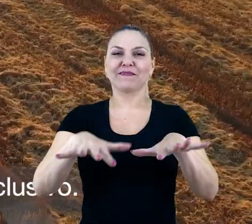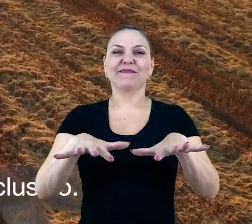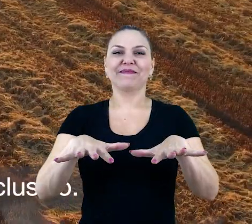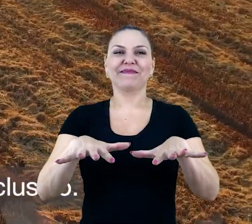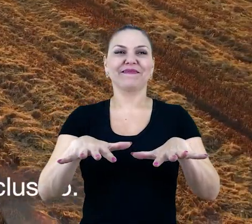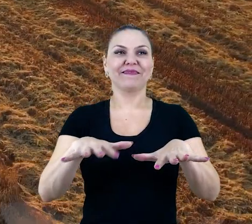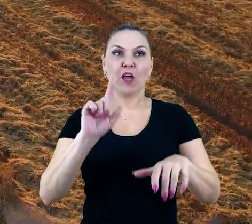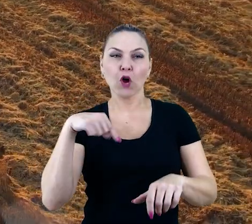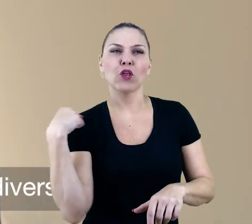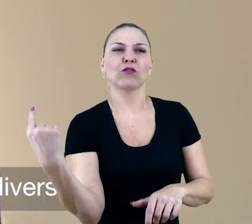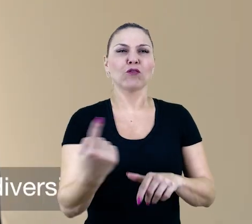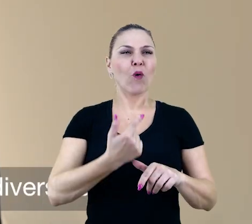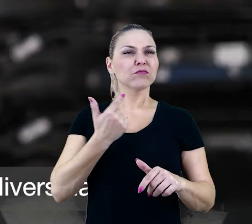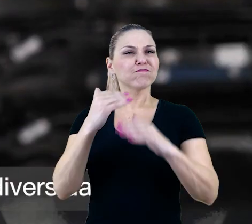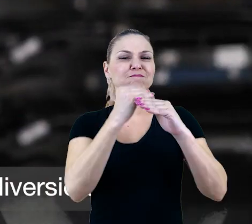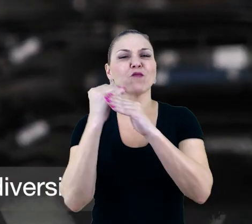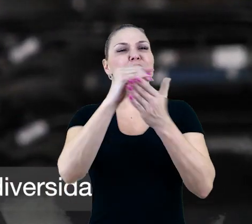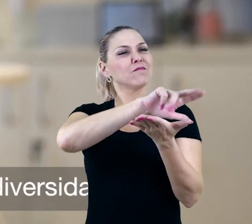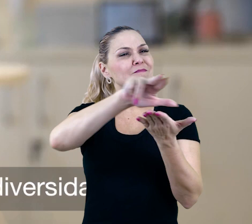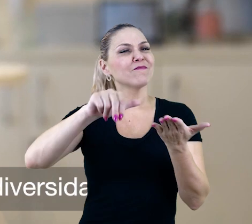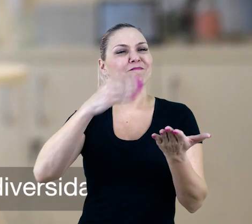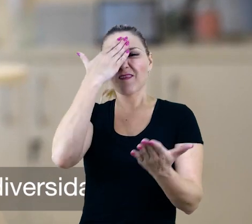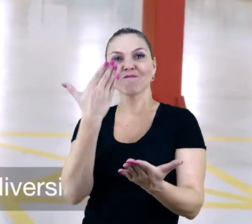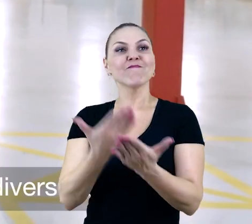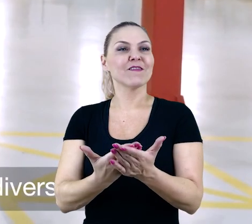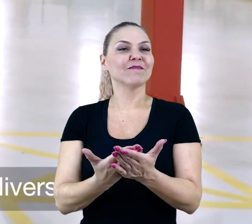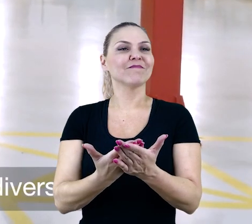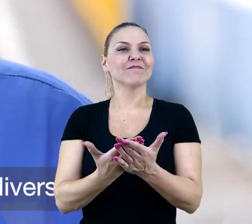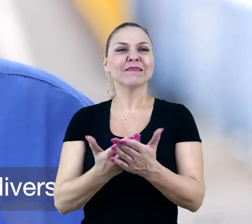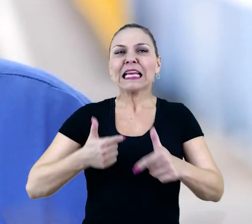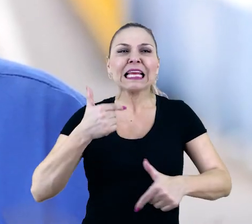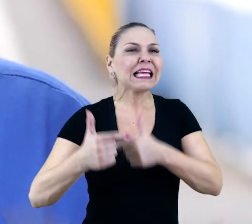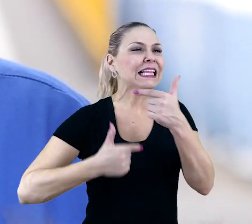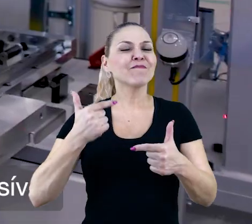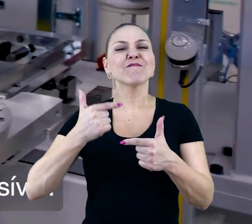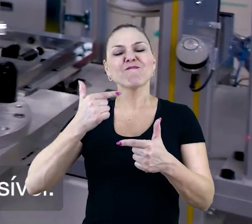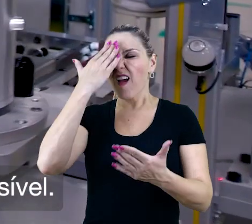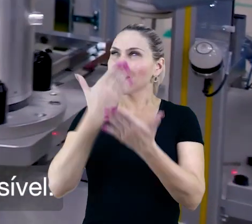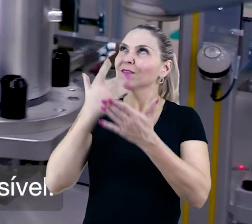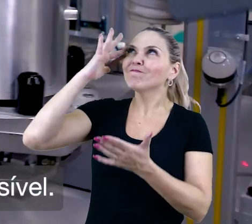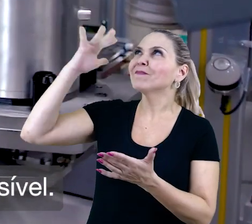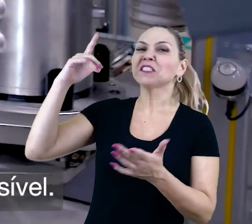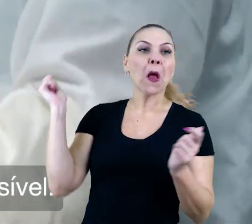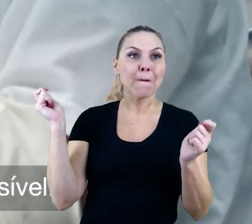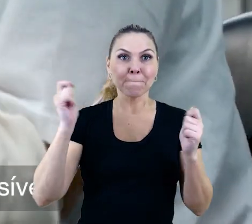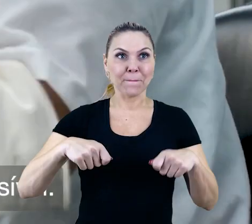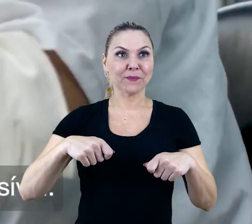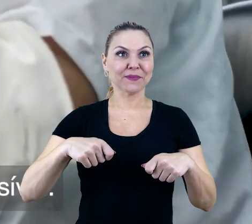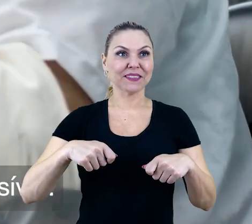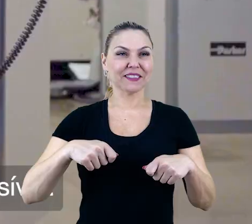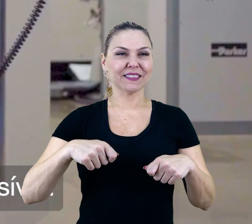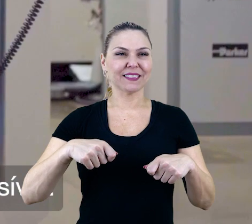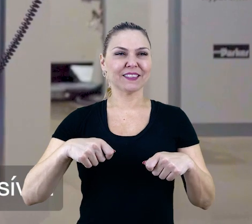inclusive world. We value others by embracing equity and diversity. We inspire innovation by